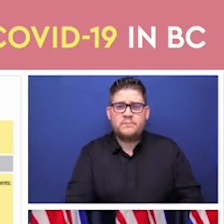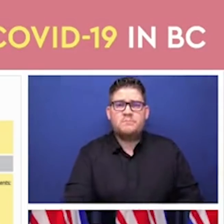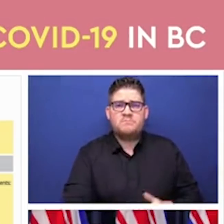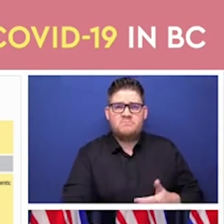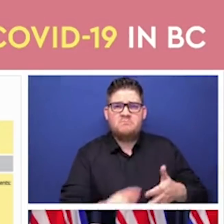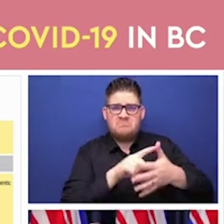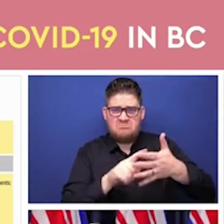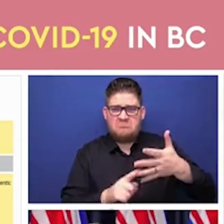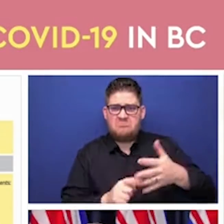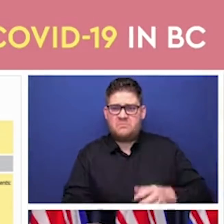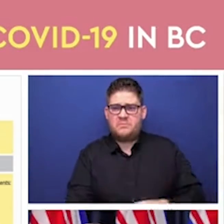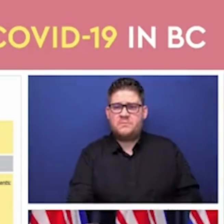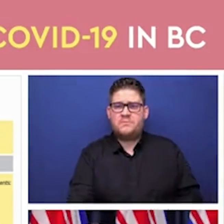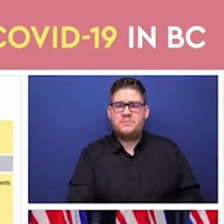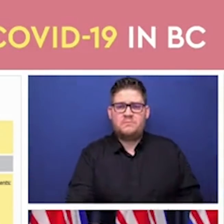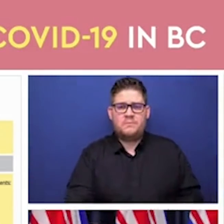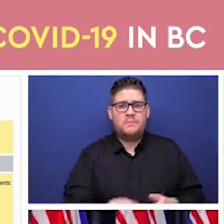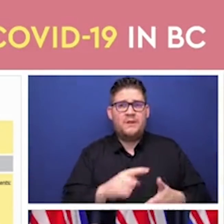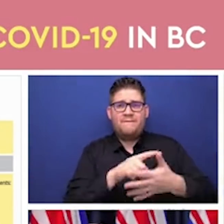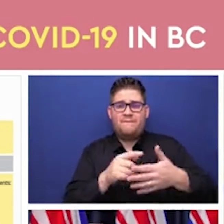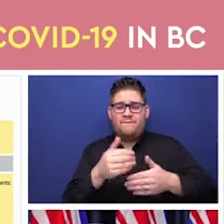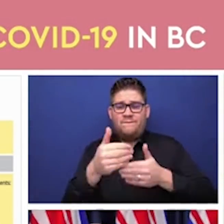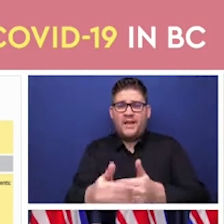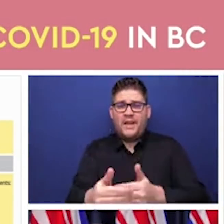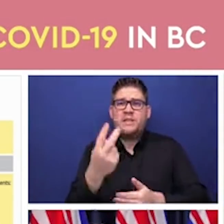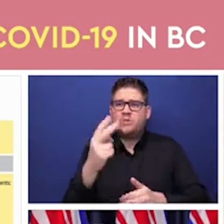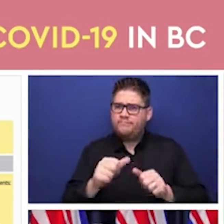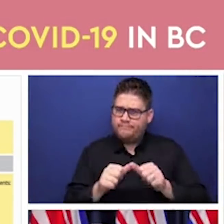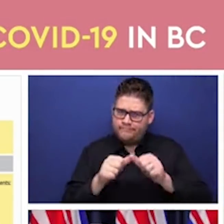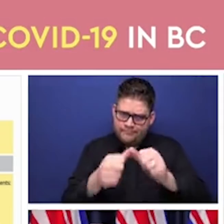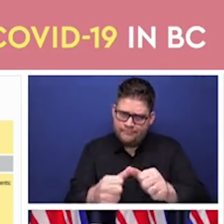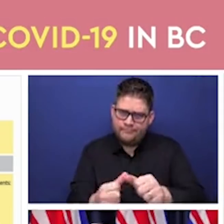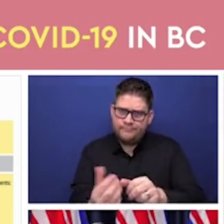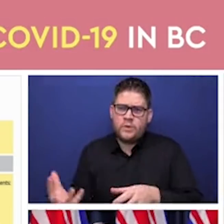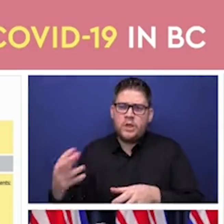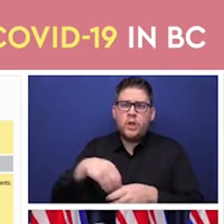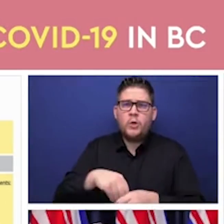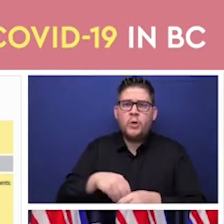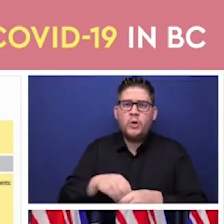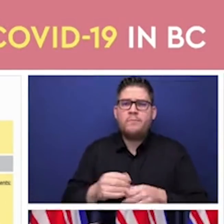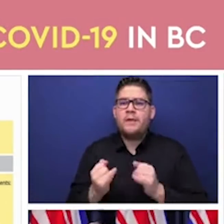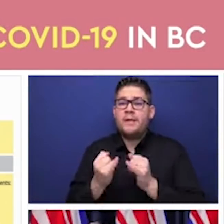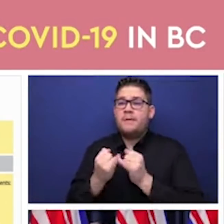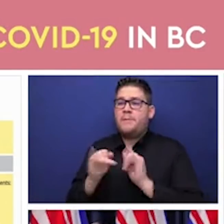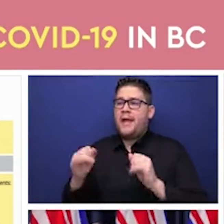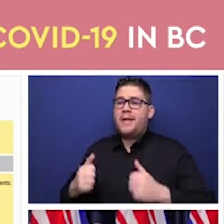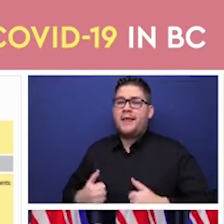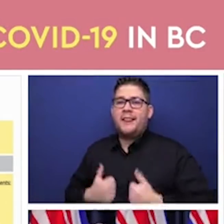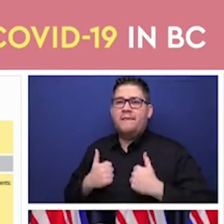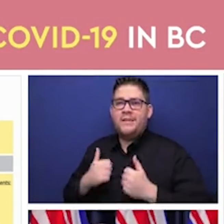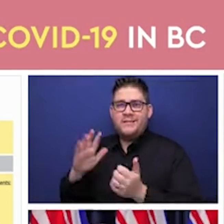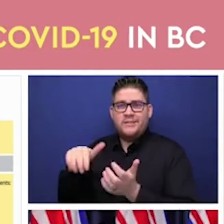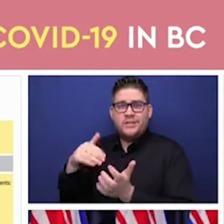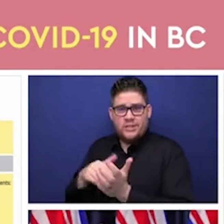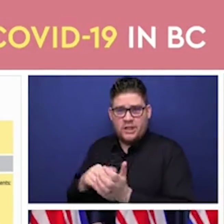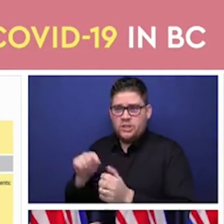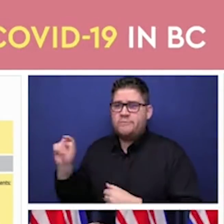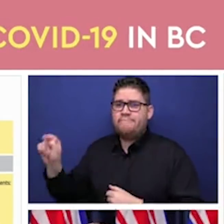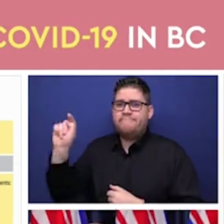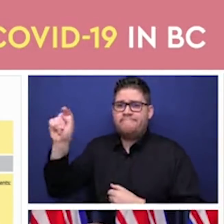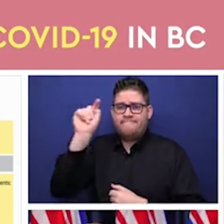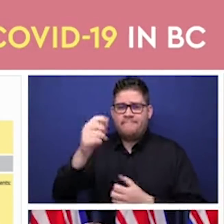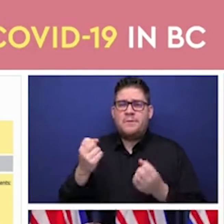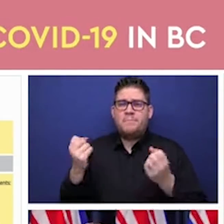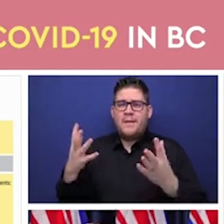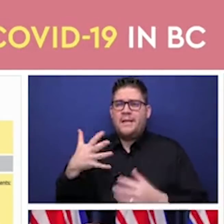we will be branching out congregate settings like independent living where we have a lot of frail seniors living we